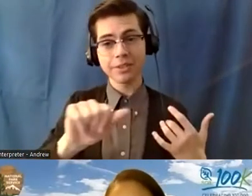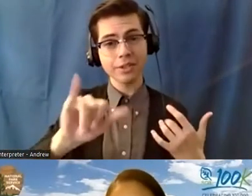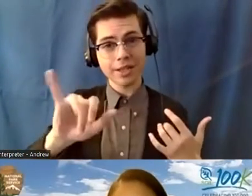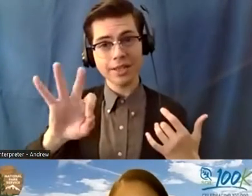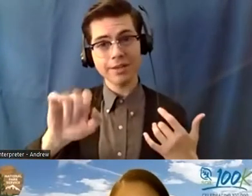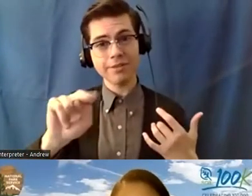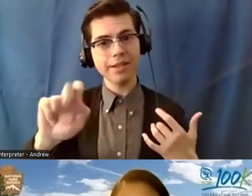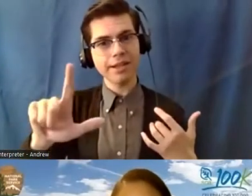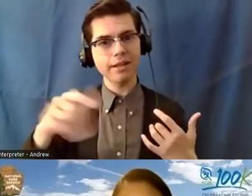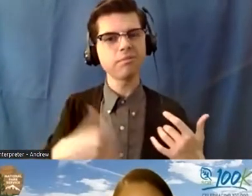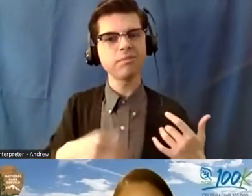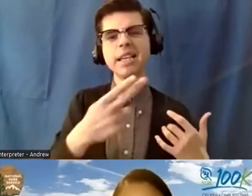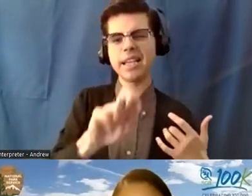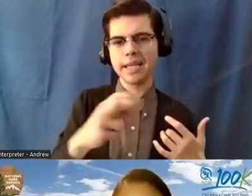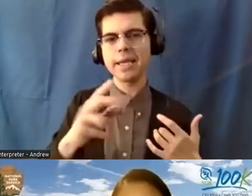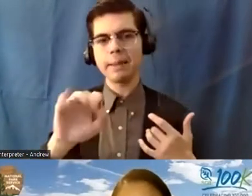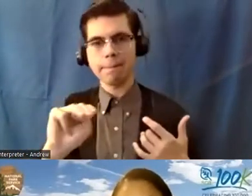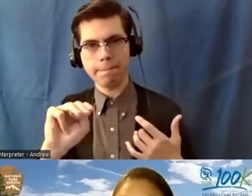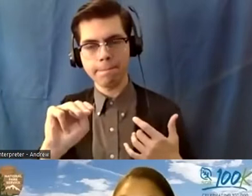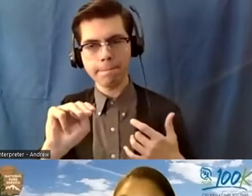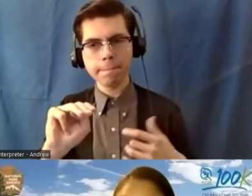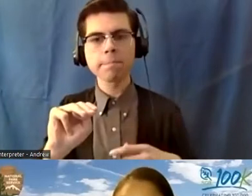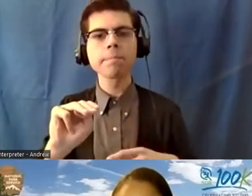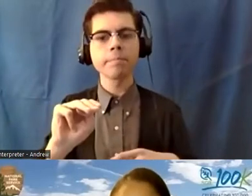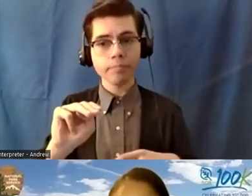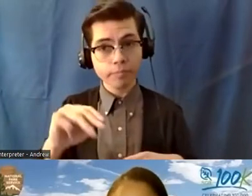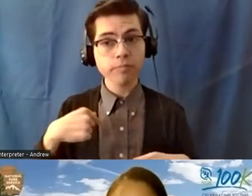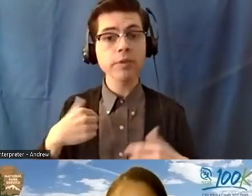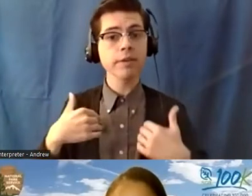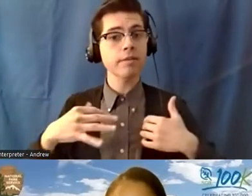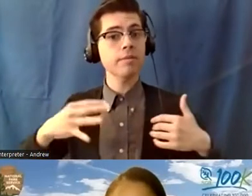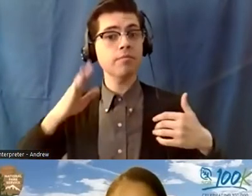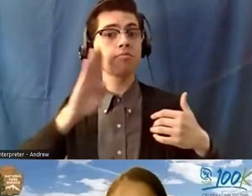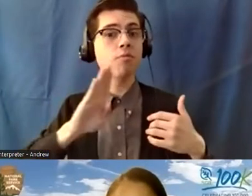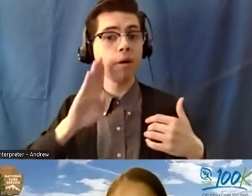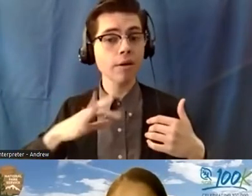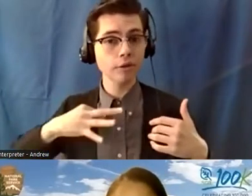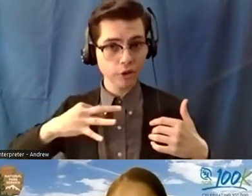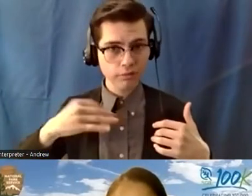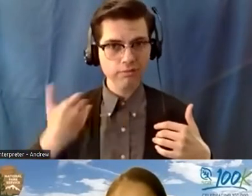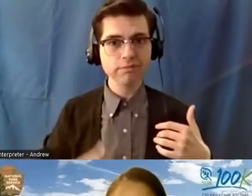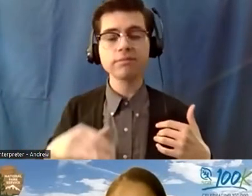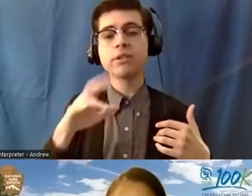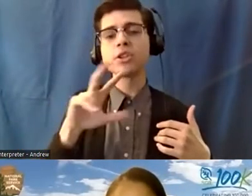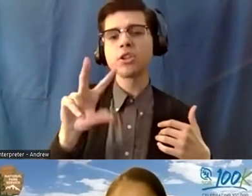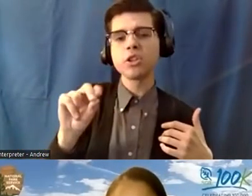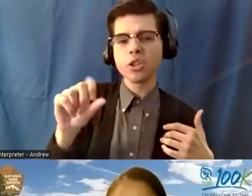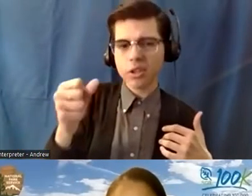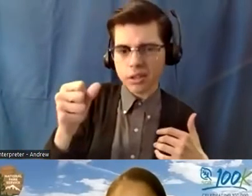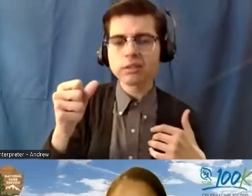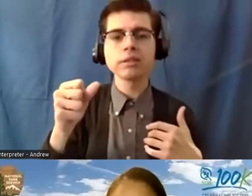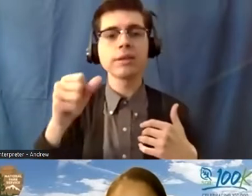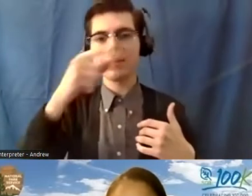he, him pronouns. I'm wearing a brown shirt. I'm an early thirties black male, and my